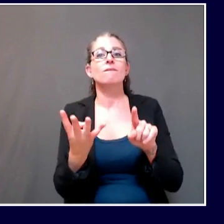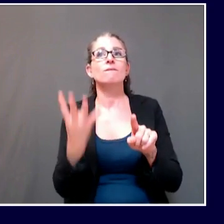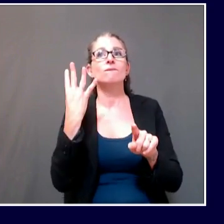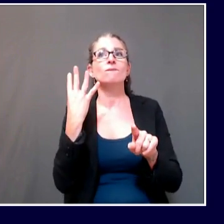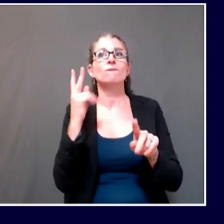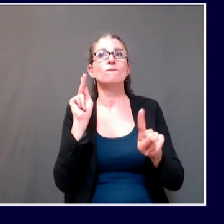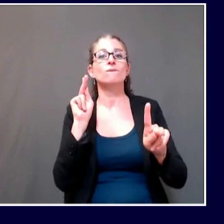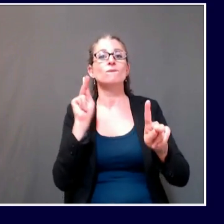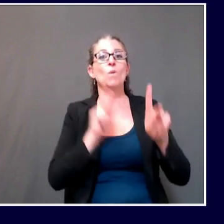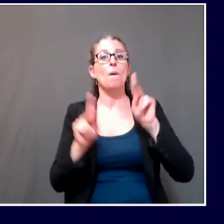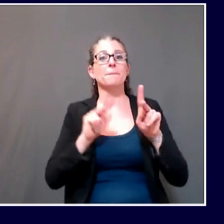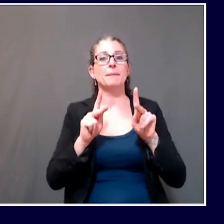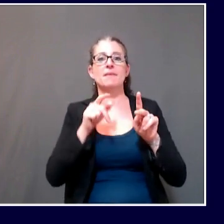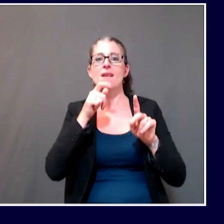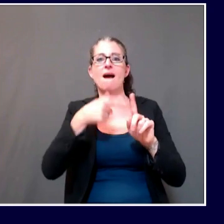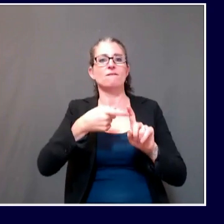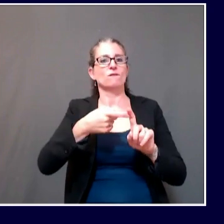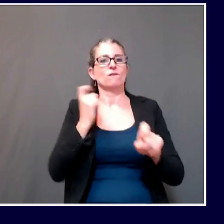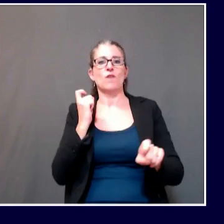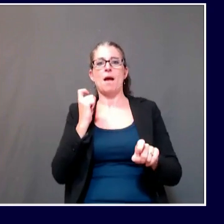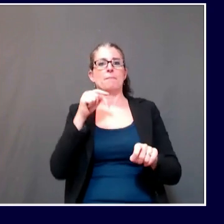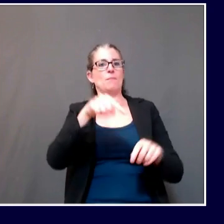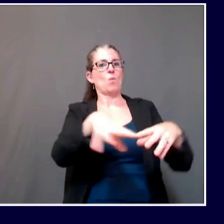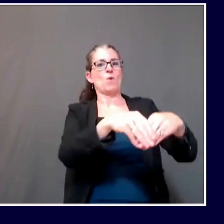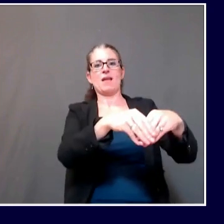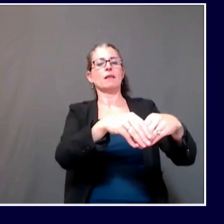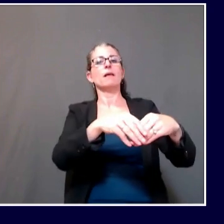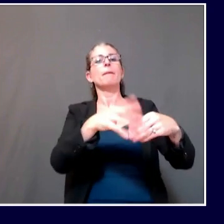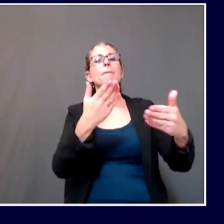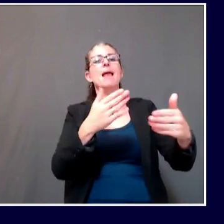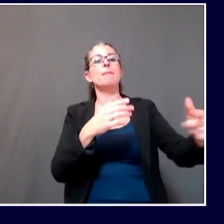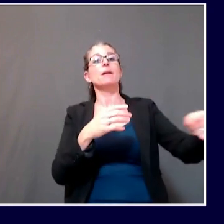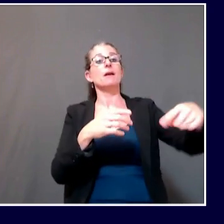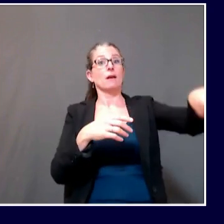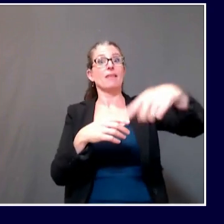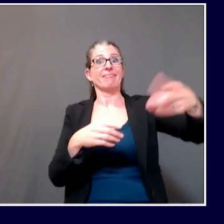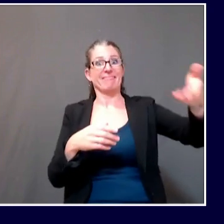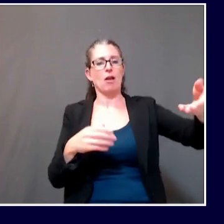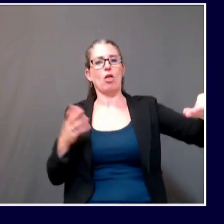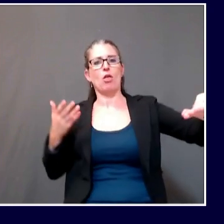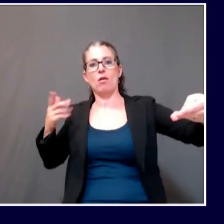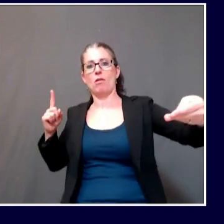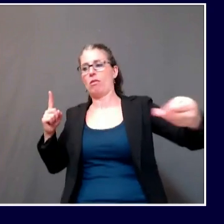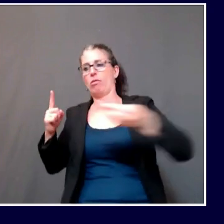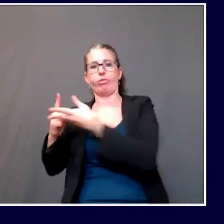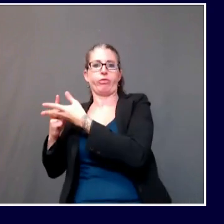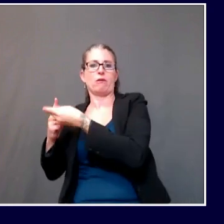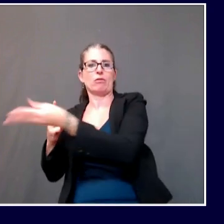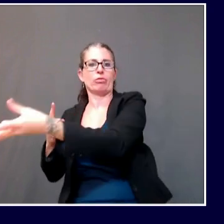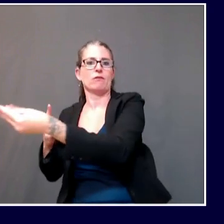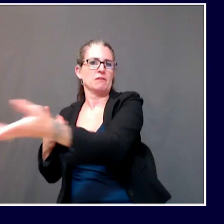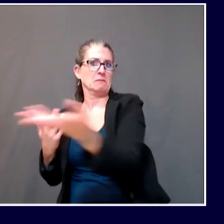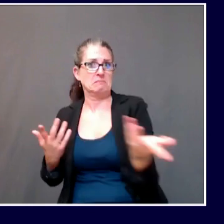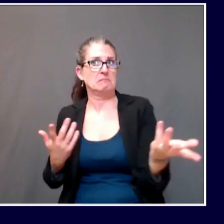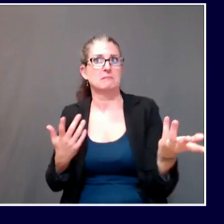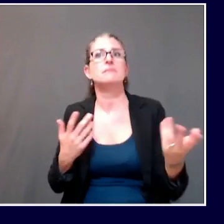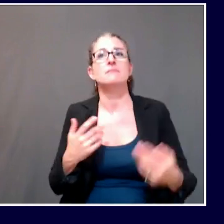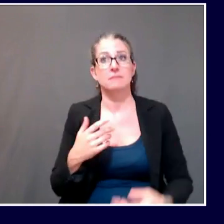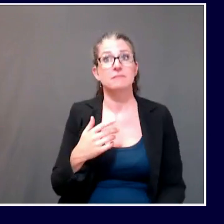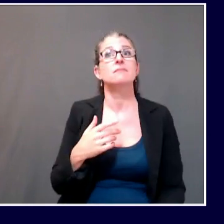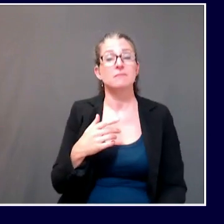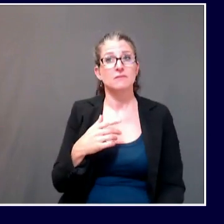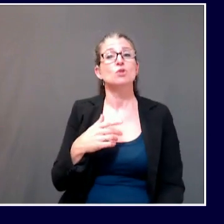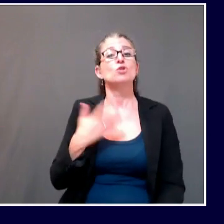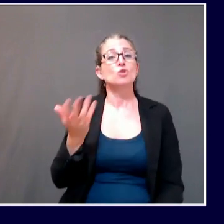breakdown currently between people who are at the wedding? Because it sounds like nearly half of the people who are at this wedding were potentially infected, unless